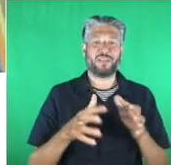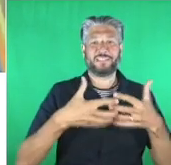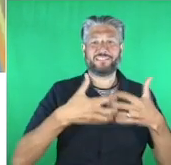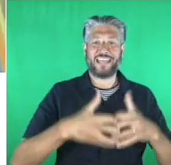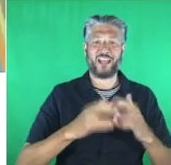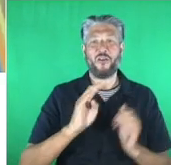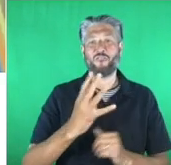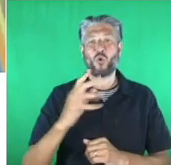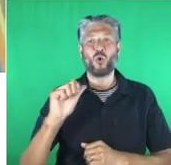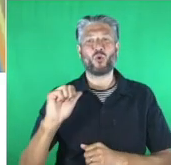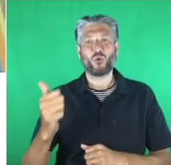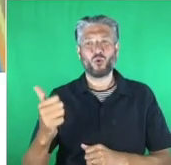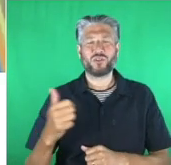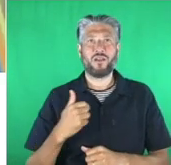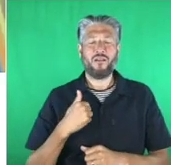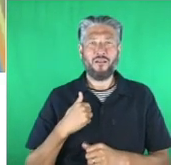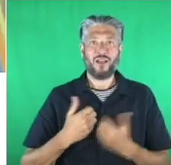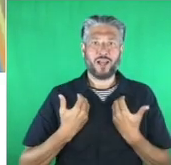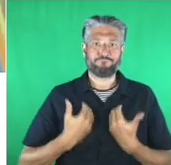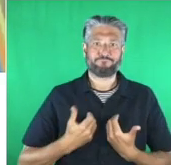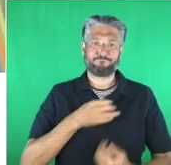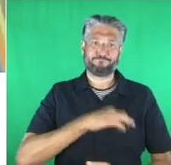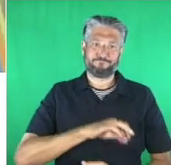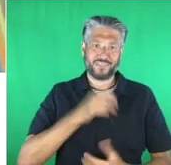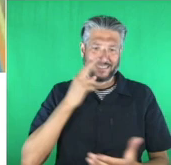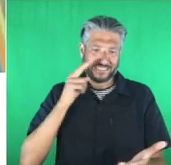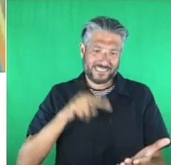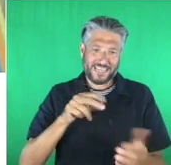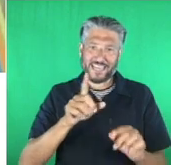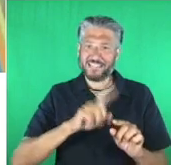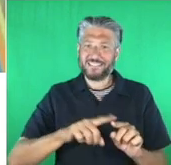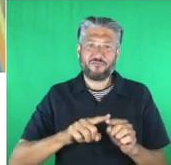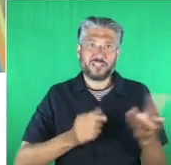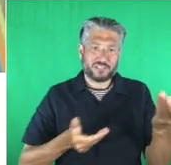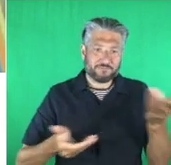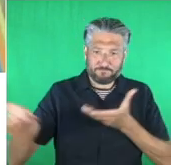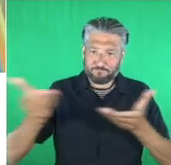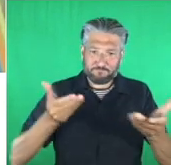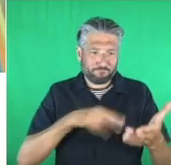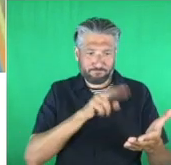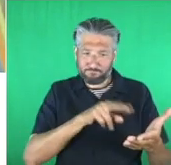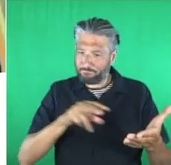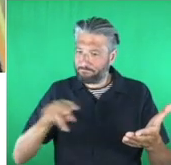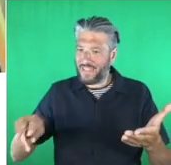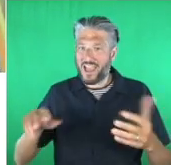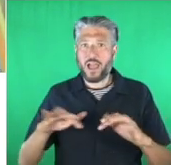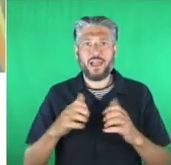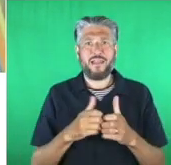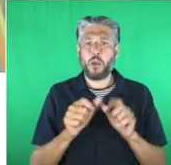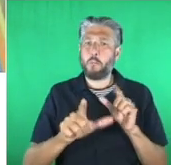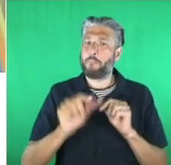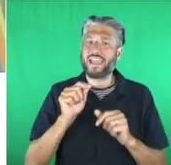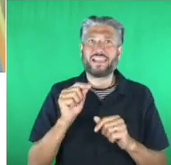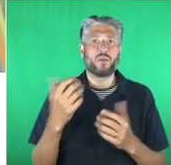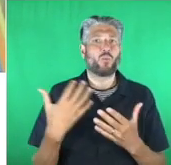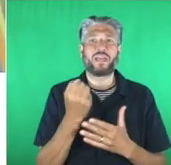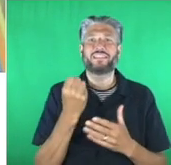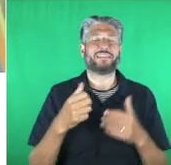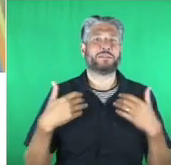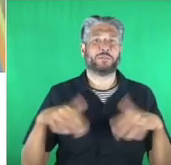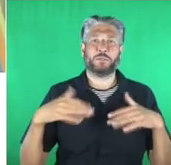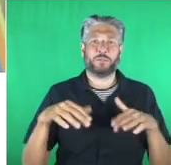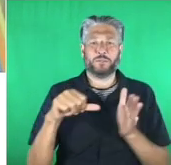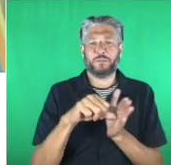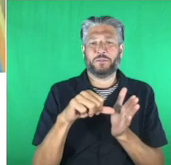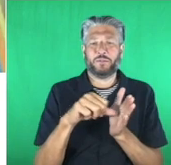discussions read all the inspiring entries and so hard to pick a winning entry i just want to say congratulations to everyone involved